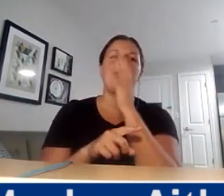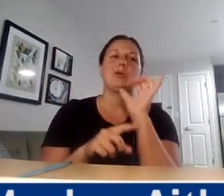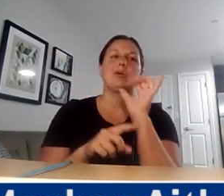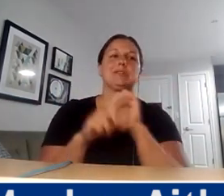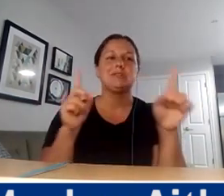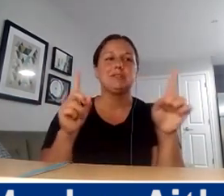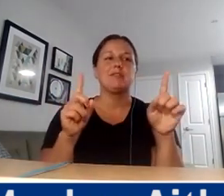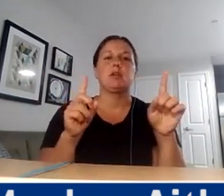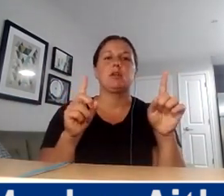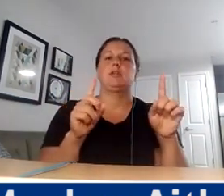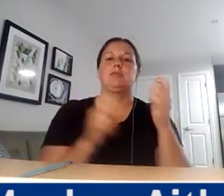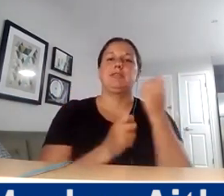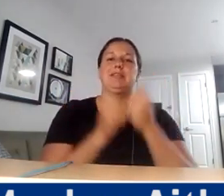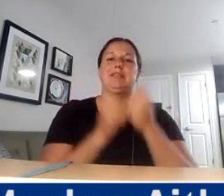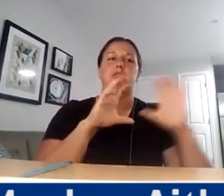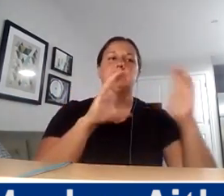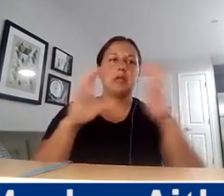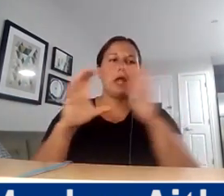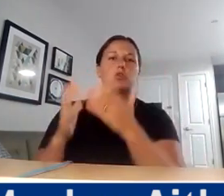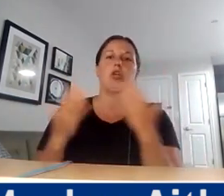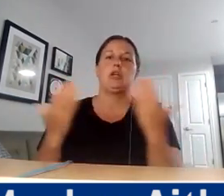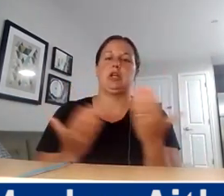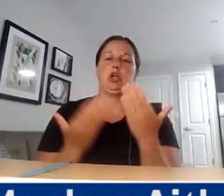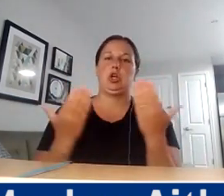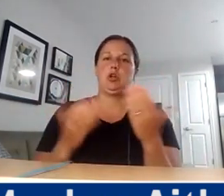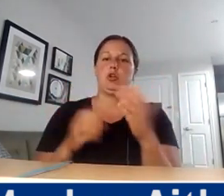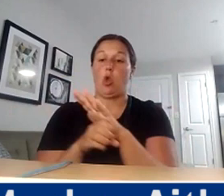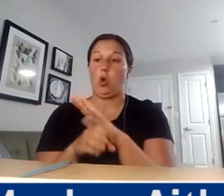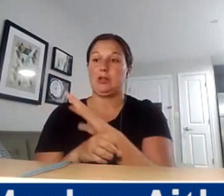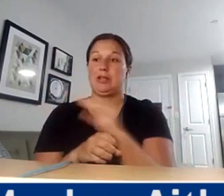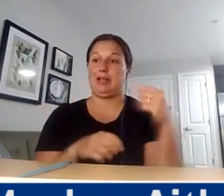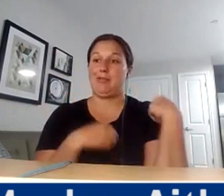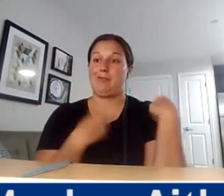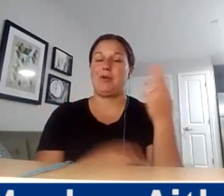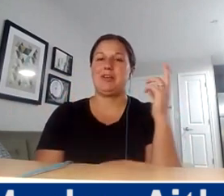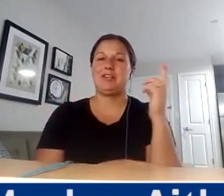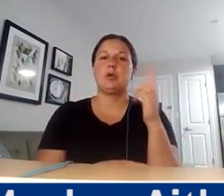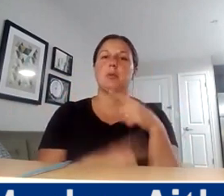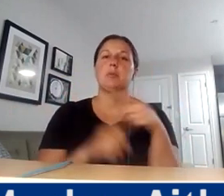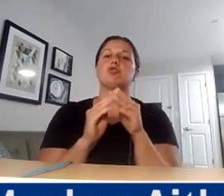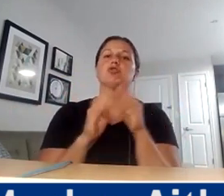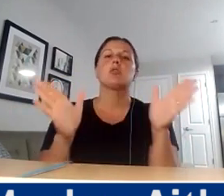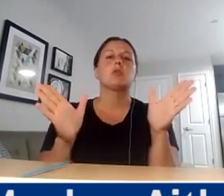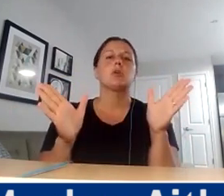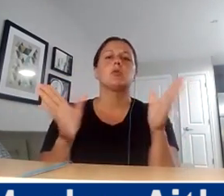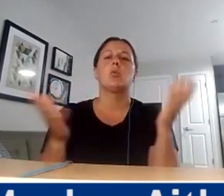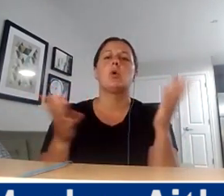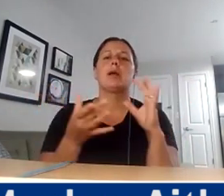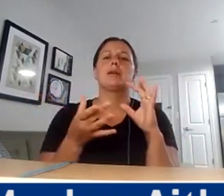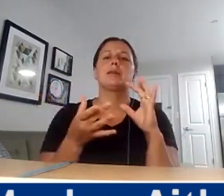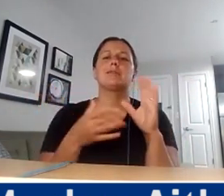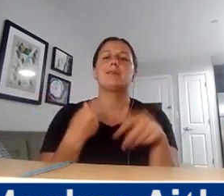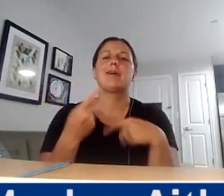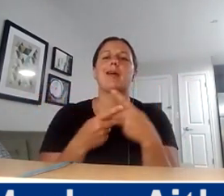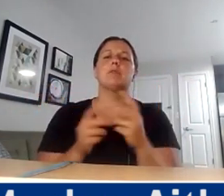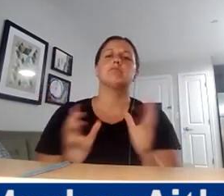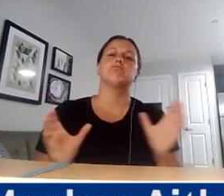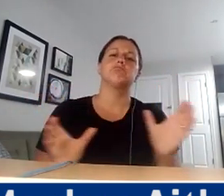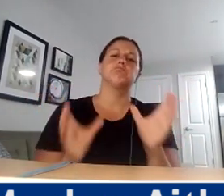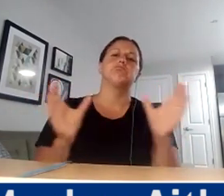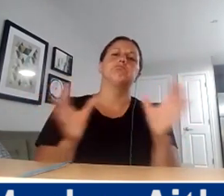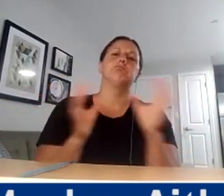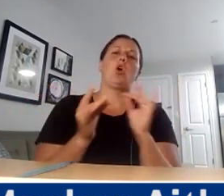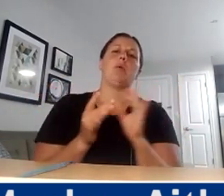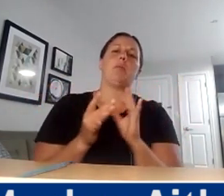history. When it comes to this topic or just in general in terms of life, what encouragements would you leave to those that might be watching with us